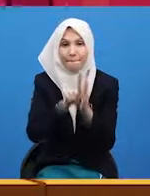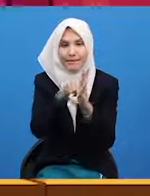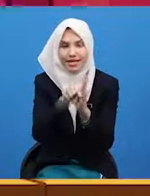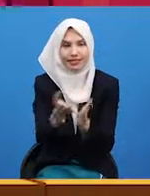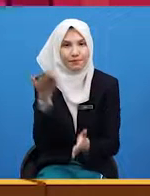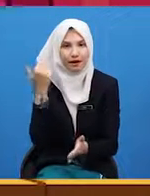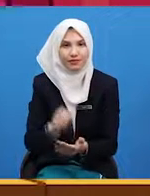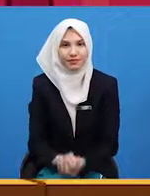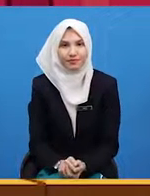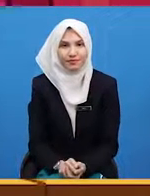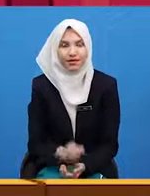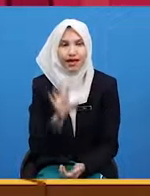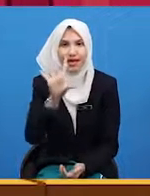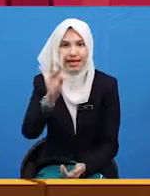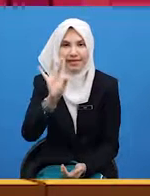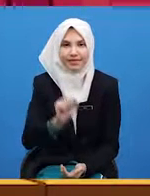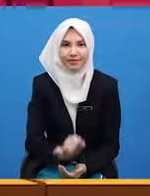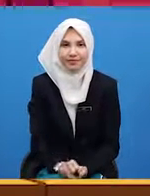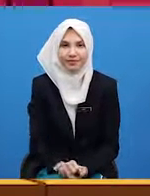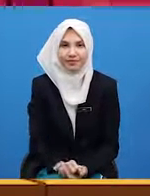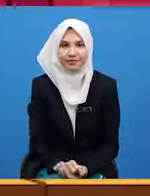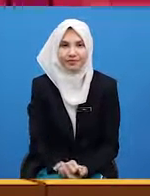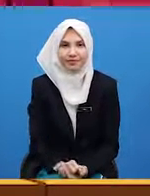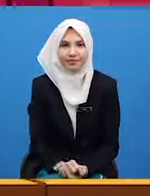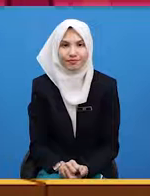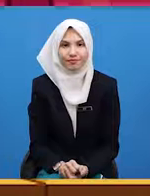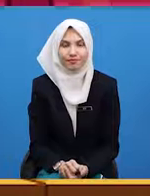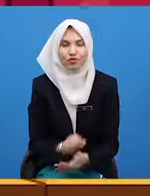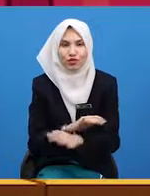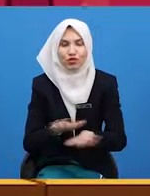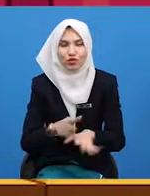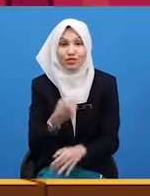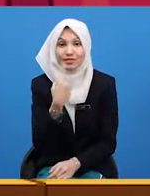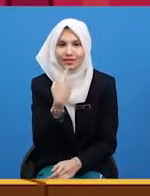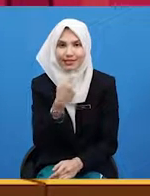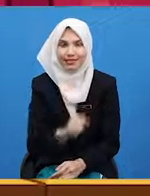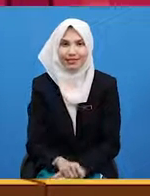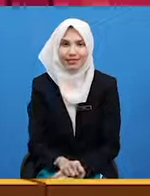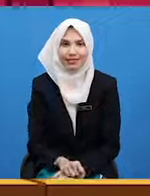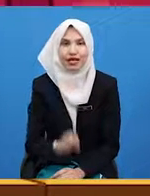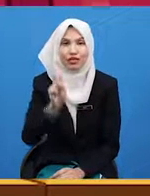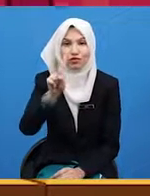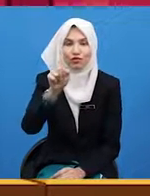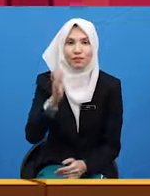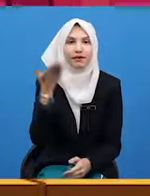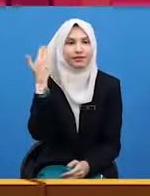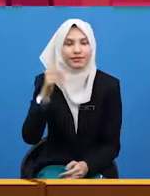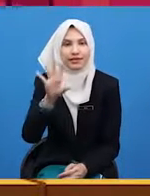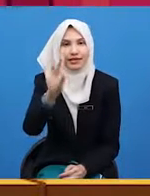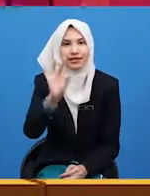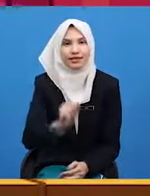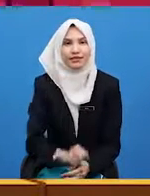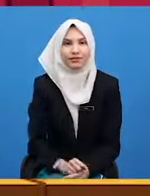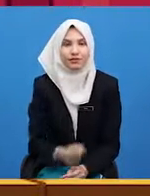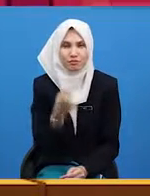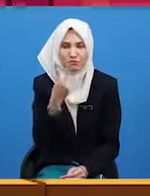past eight. We do not say it's twenty-one past eight like we